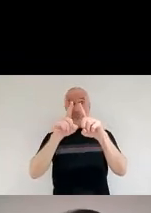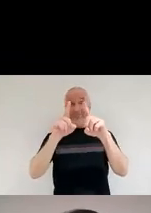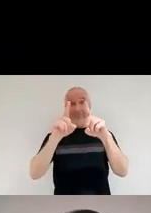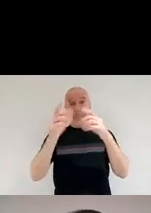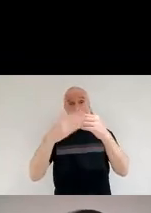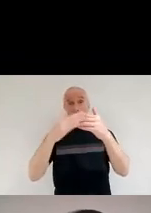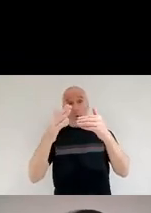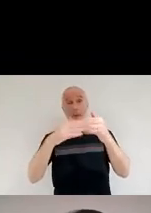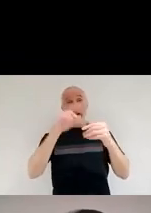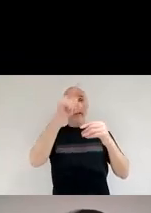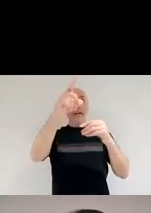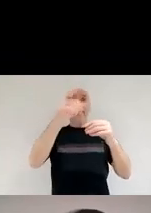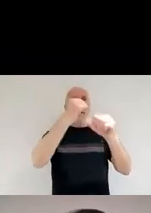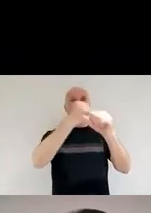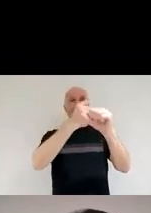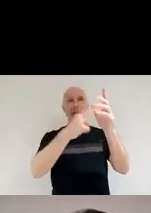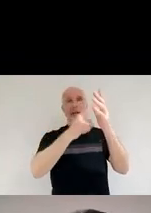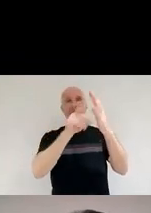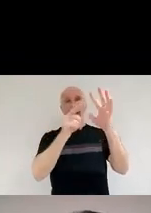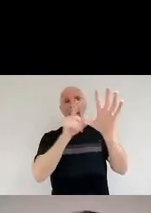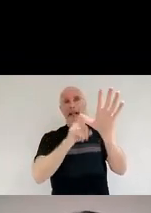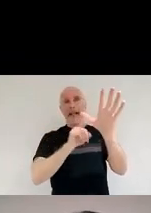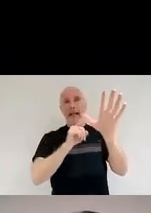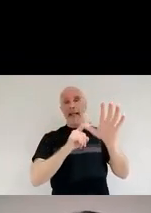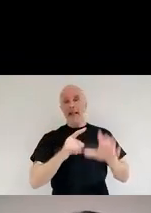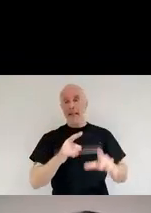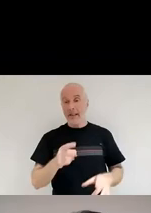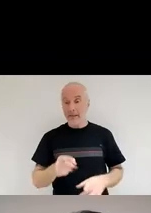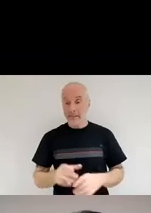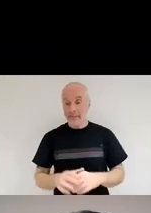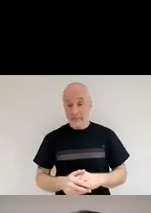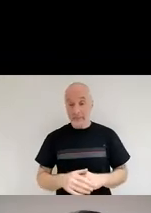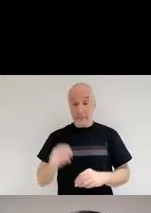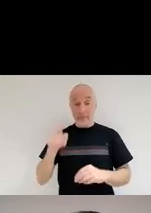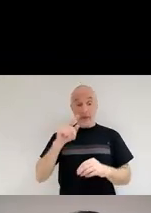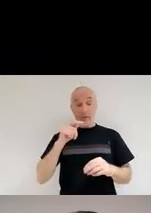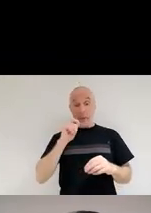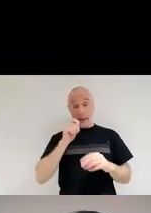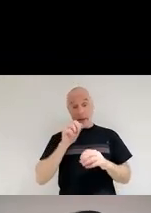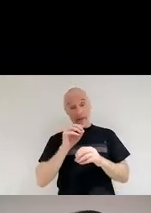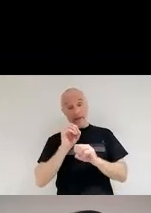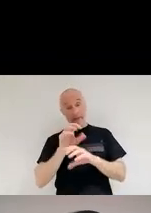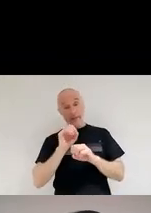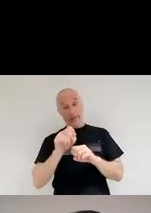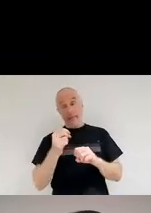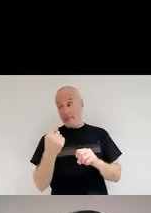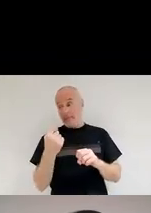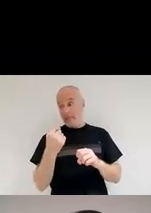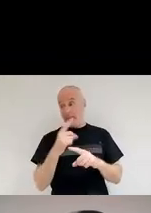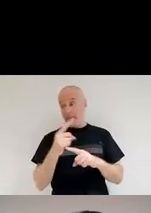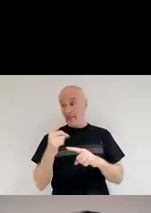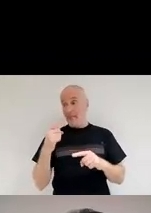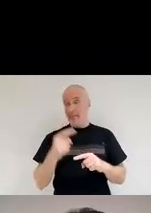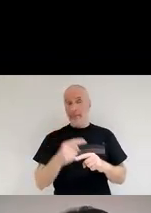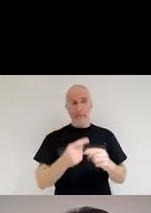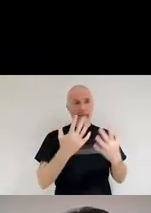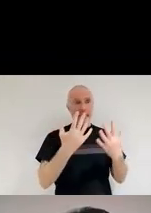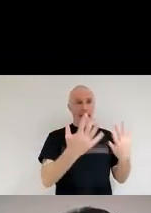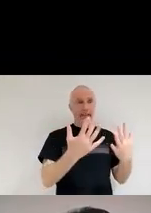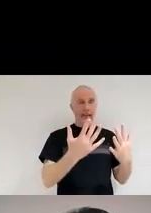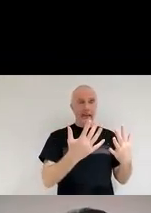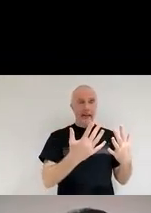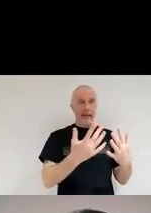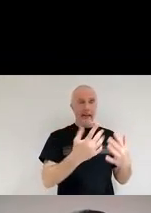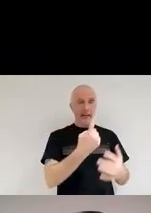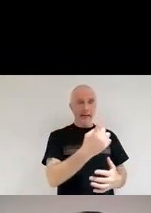supernova that we were going to talk about later that exploded in the Middle Ages in 1054, which created the Crab